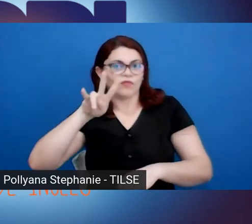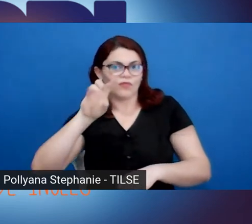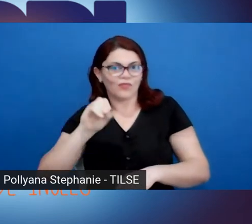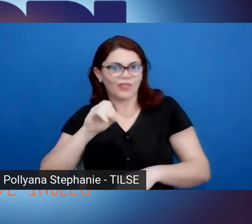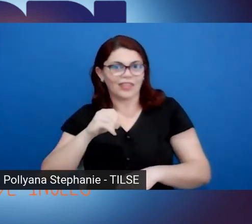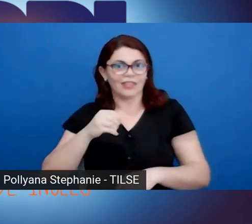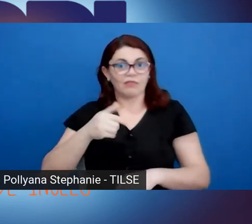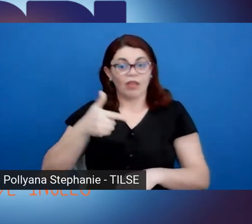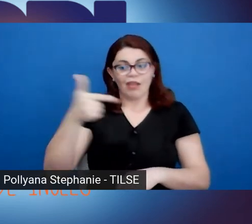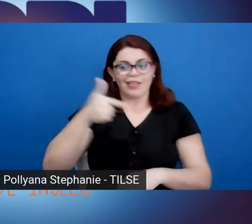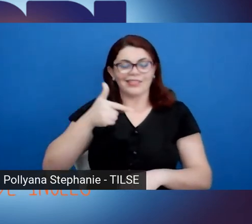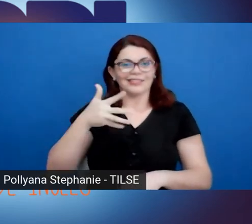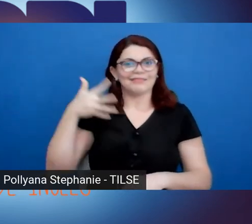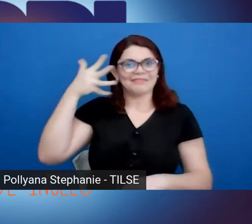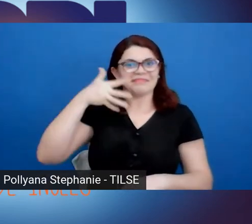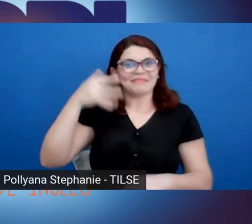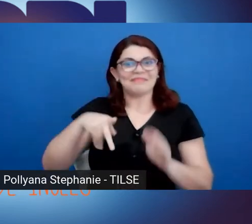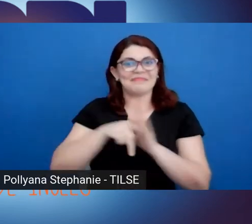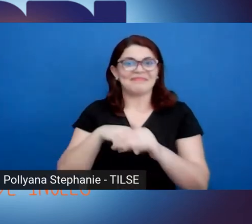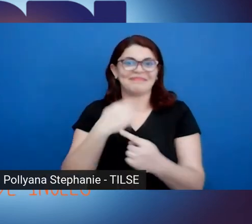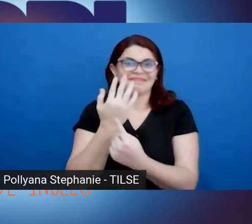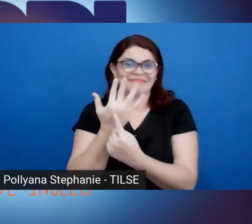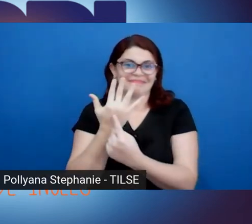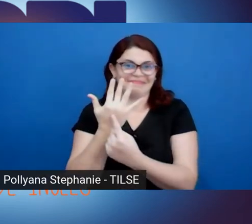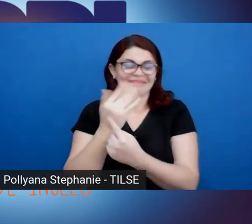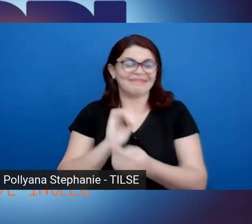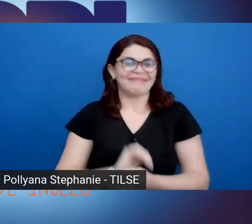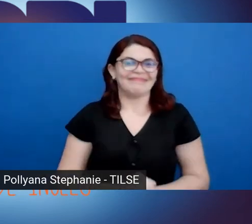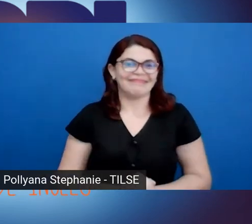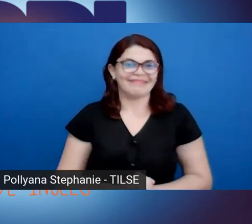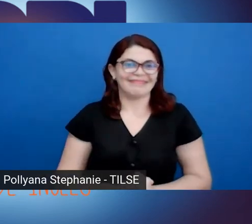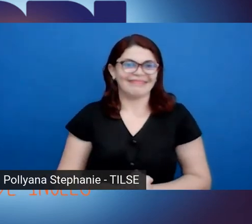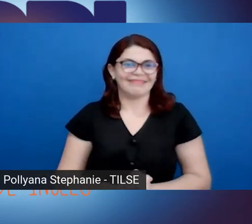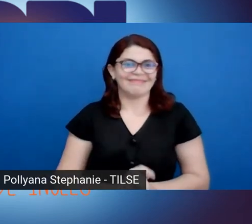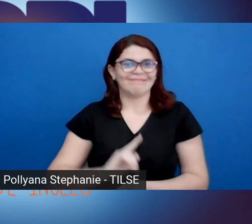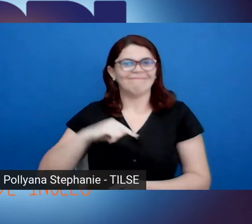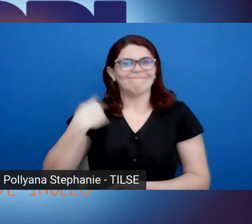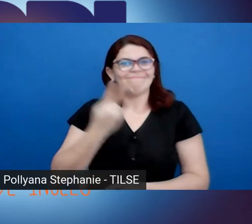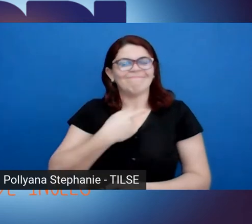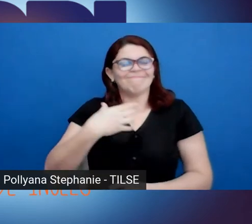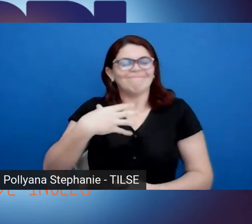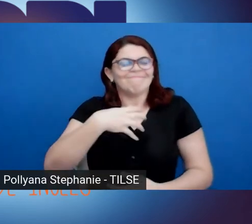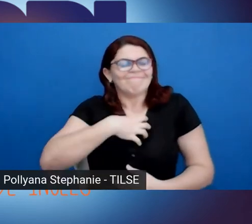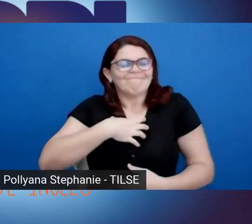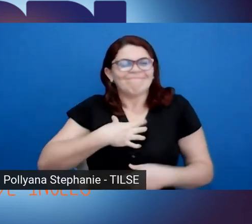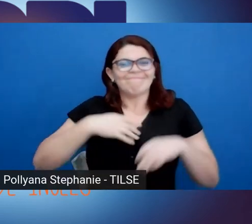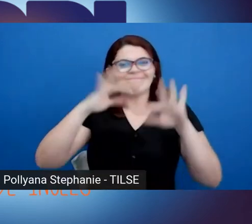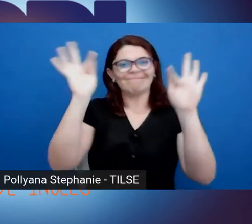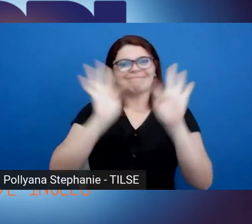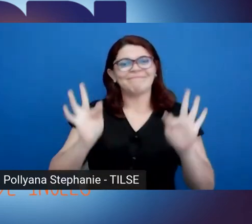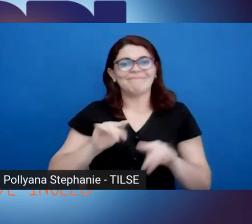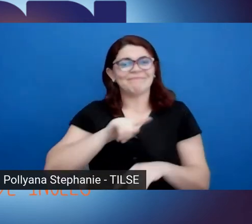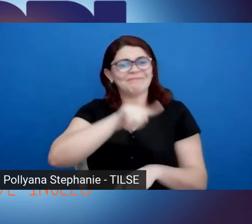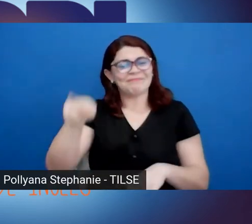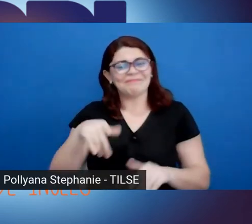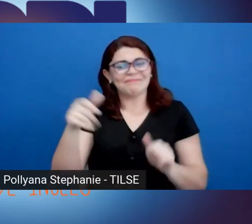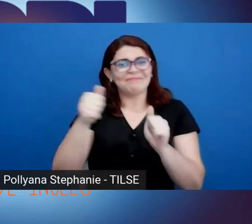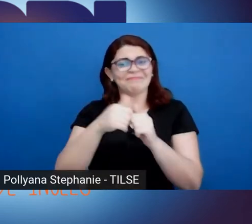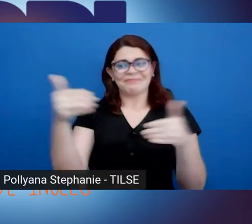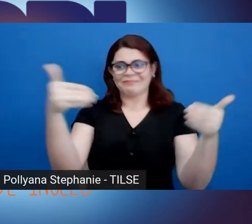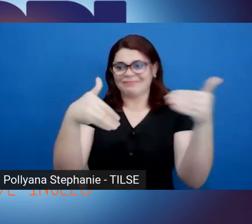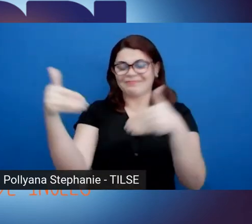Encontro Paraíba de Professores de Inglês. We are very happy to have you here with us. Thank you for